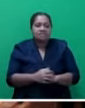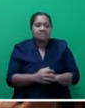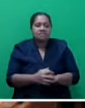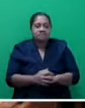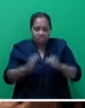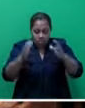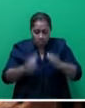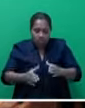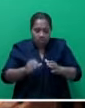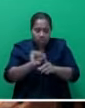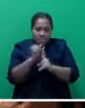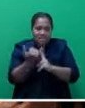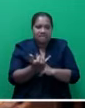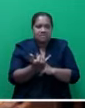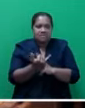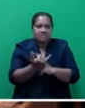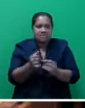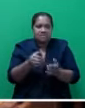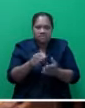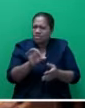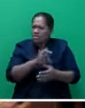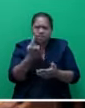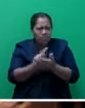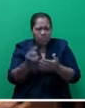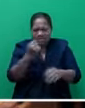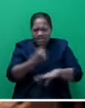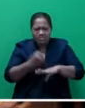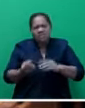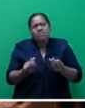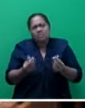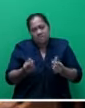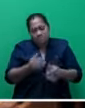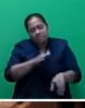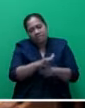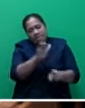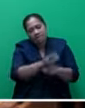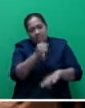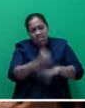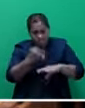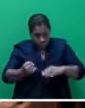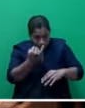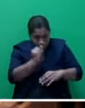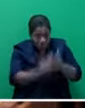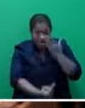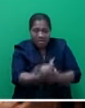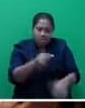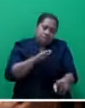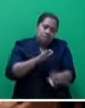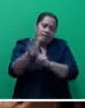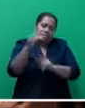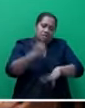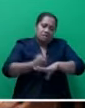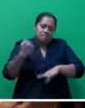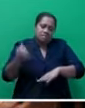-society approach. It's not only government. It's always easy to blame government for everything that goes wrong in our country and in our